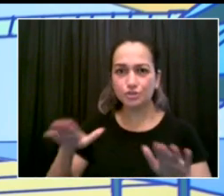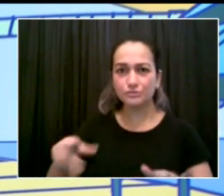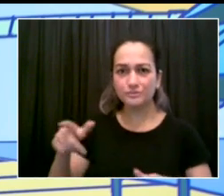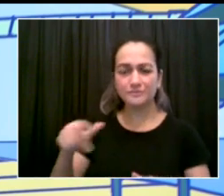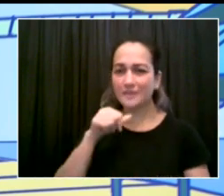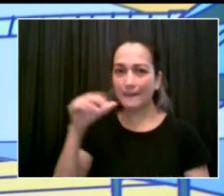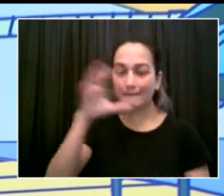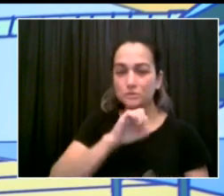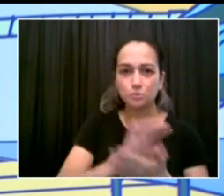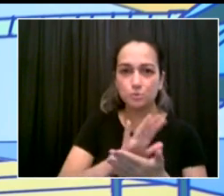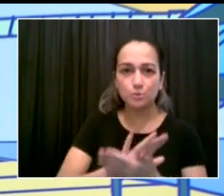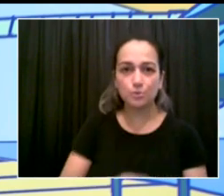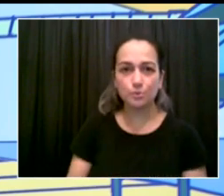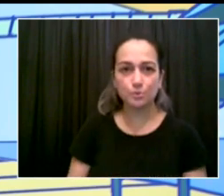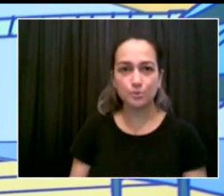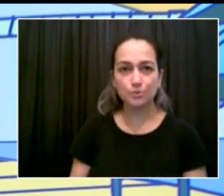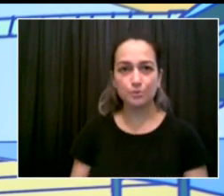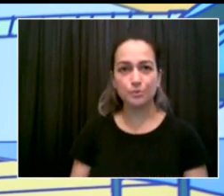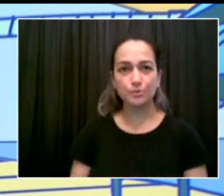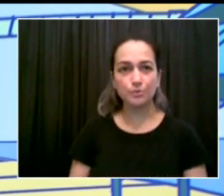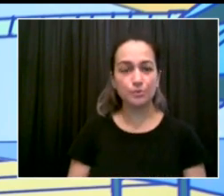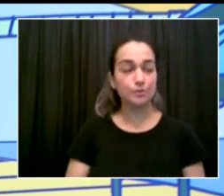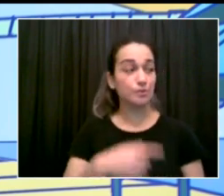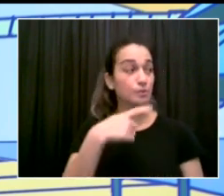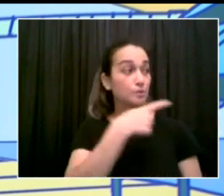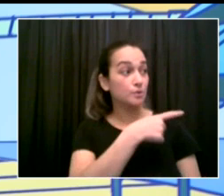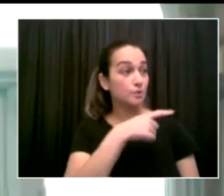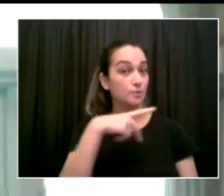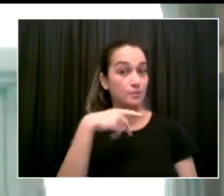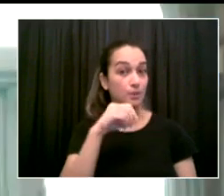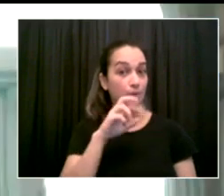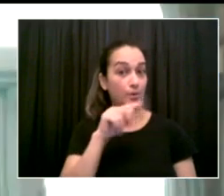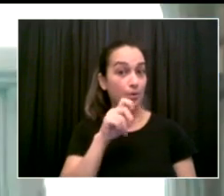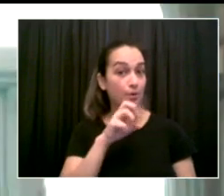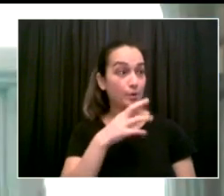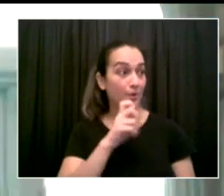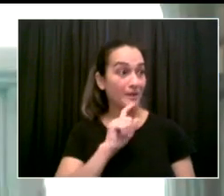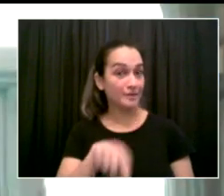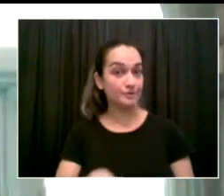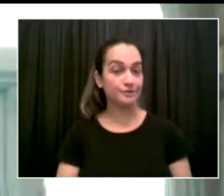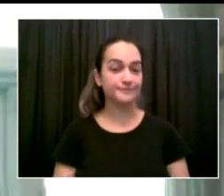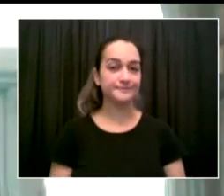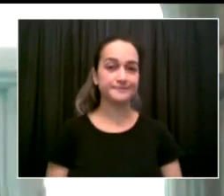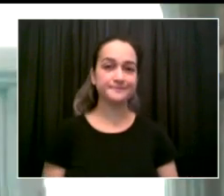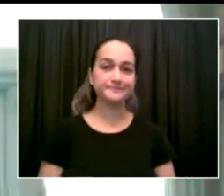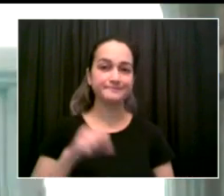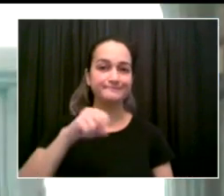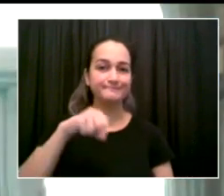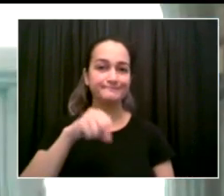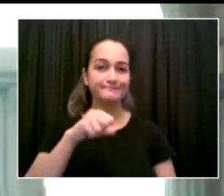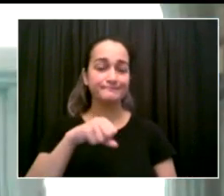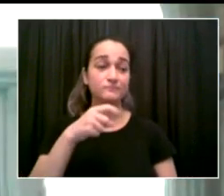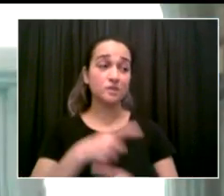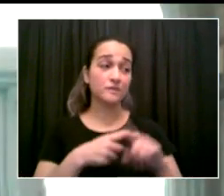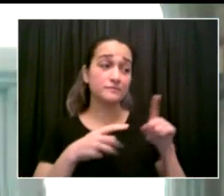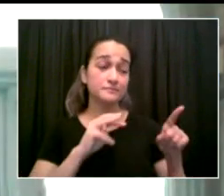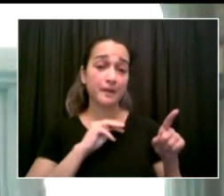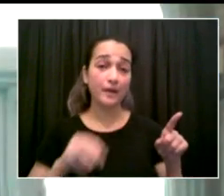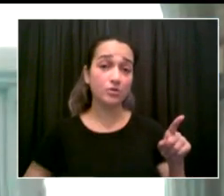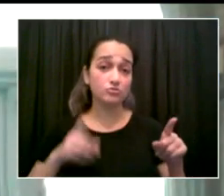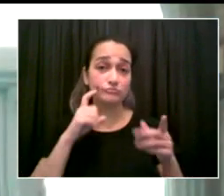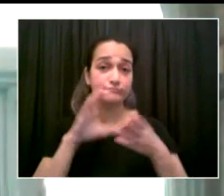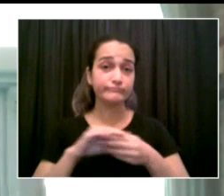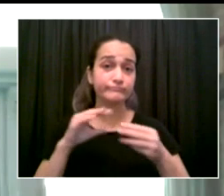Yep, definitely. You got it, Mr. Mayor. You know, we have spent the last really year and a half building our remote learning